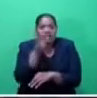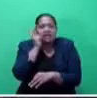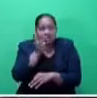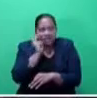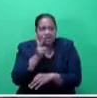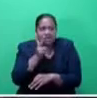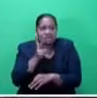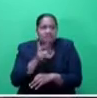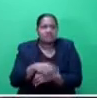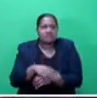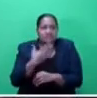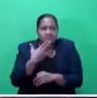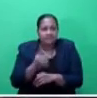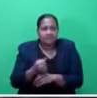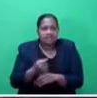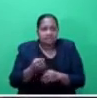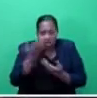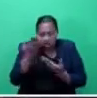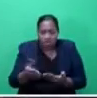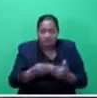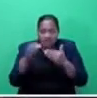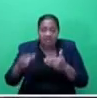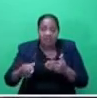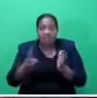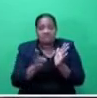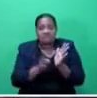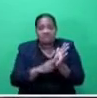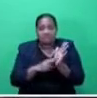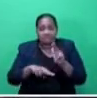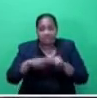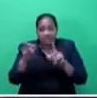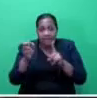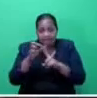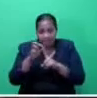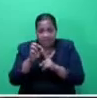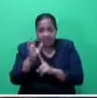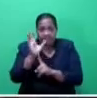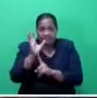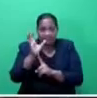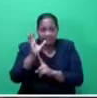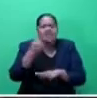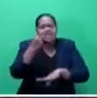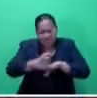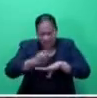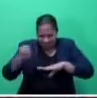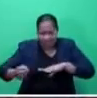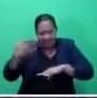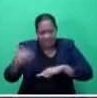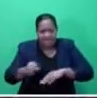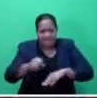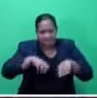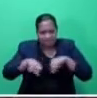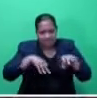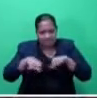reassure the Honourable Leader of the National Federation Party that government has a plan. And of course, consistent with the